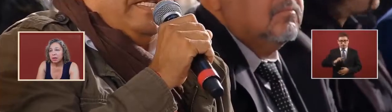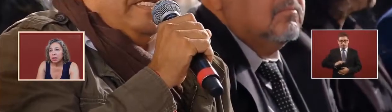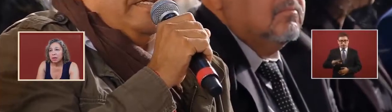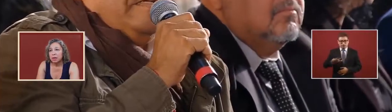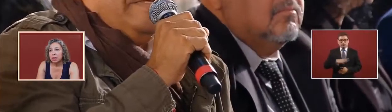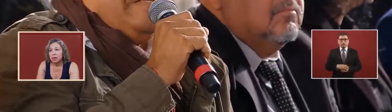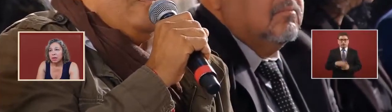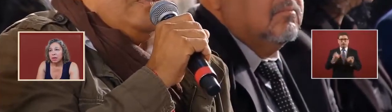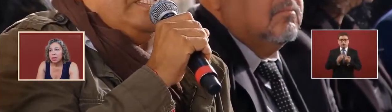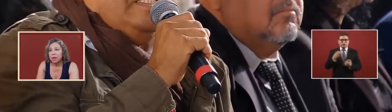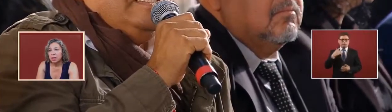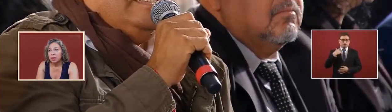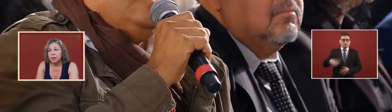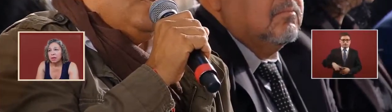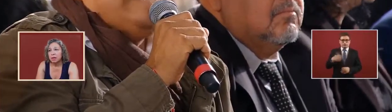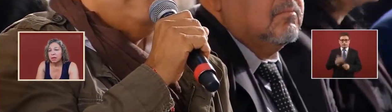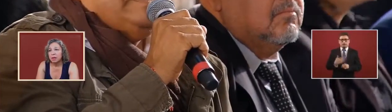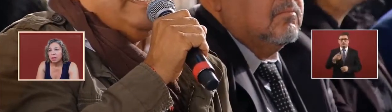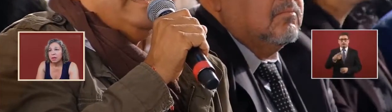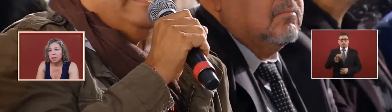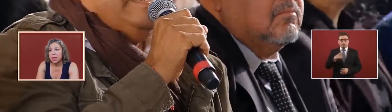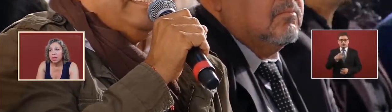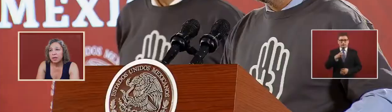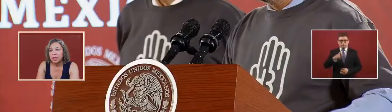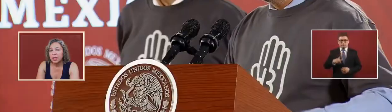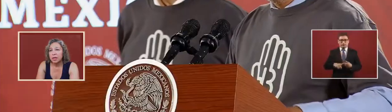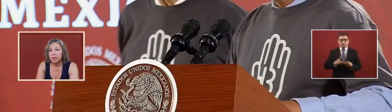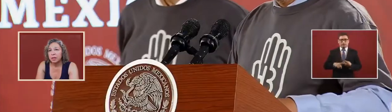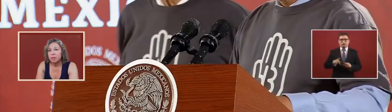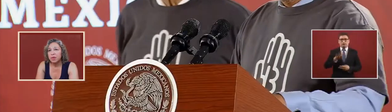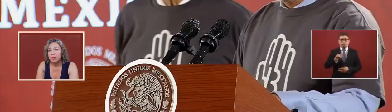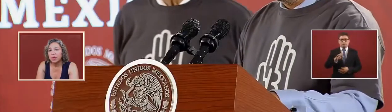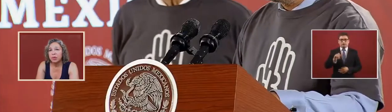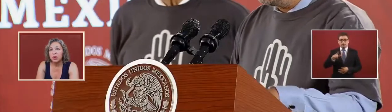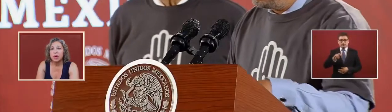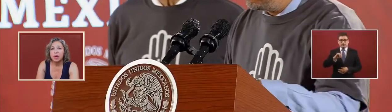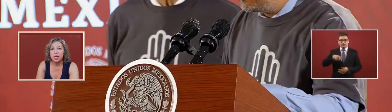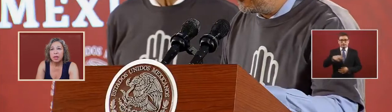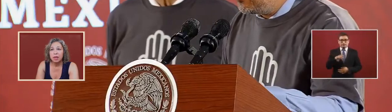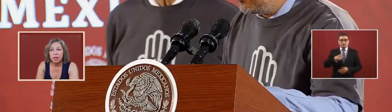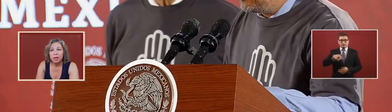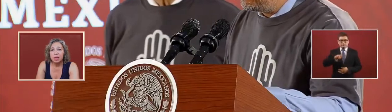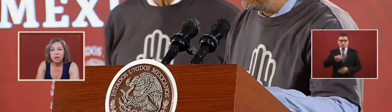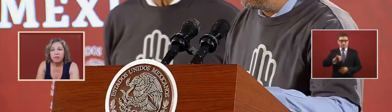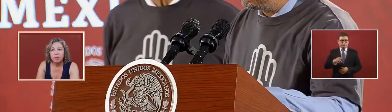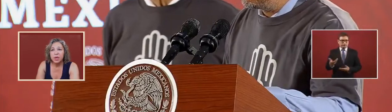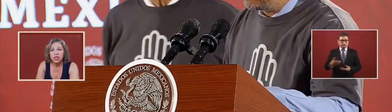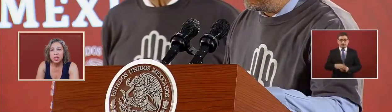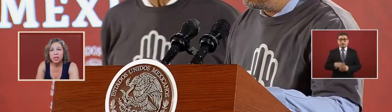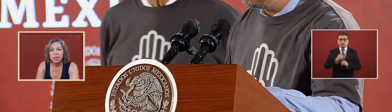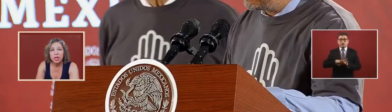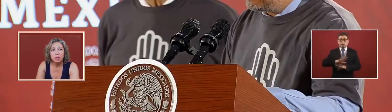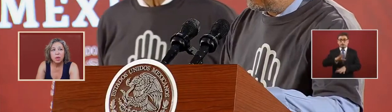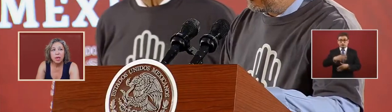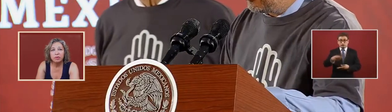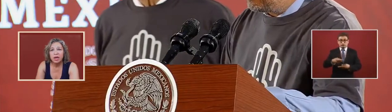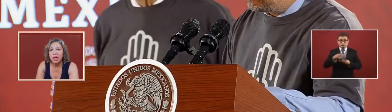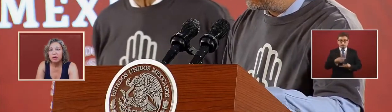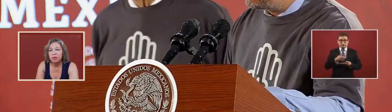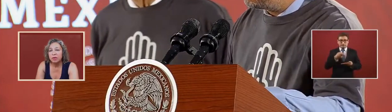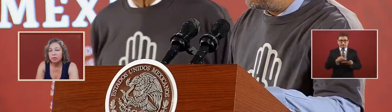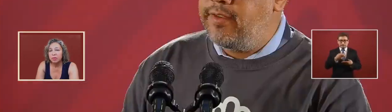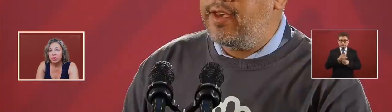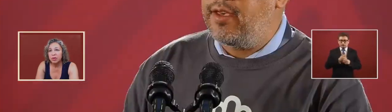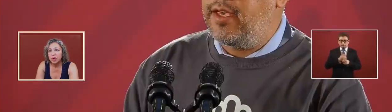and the people that were the information that we have